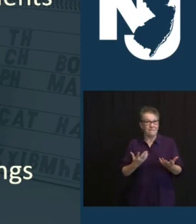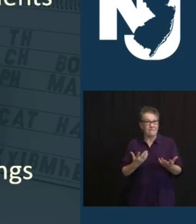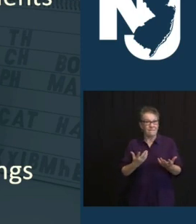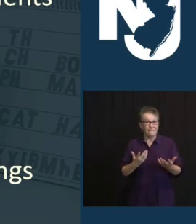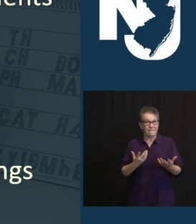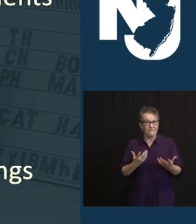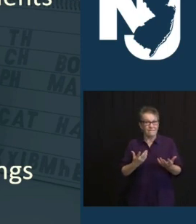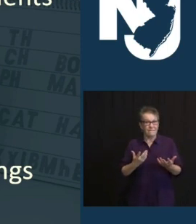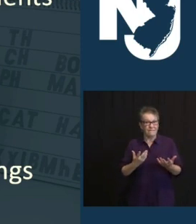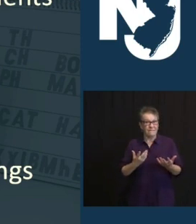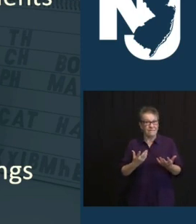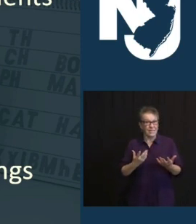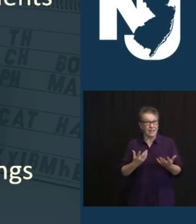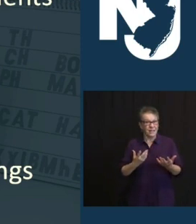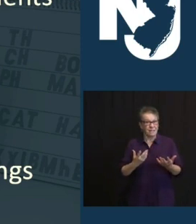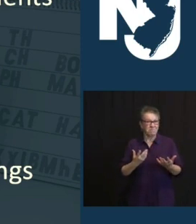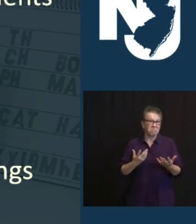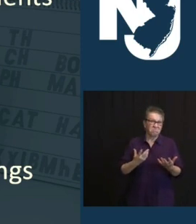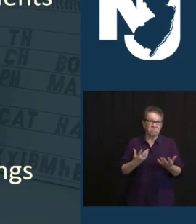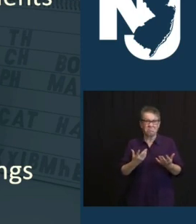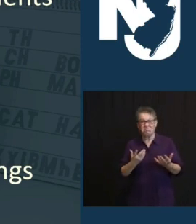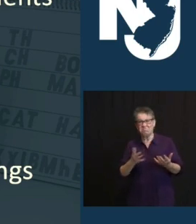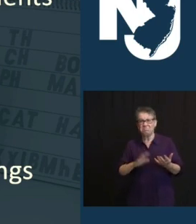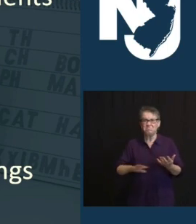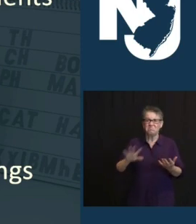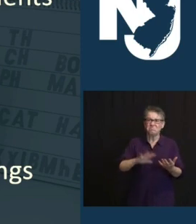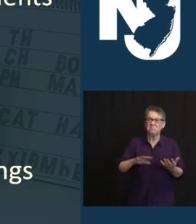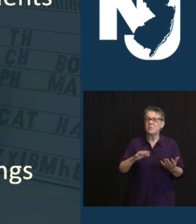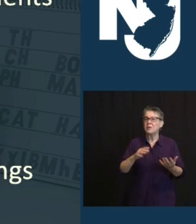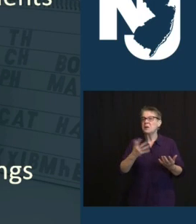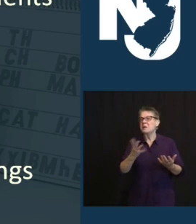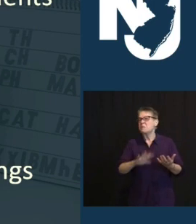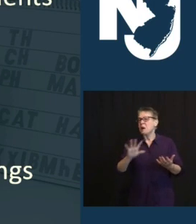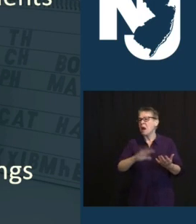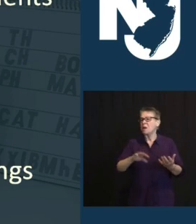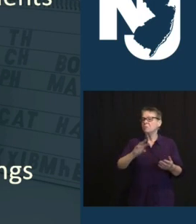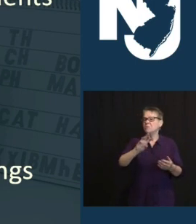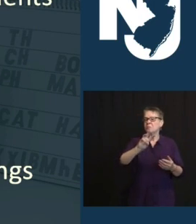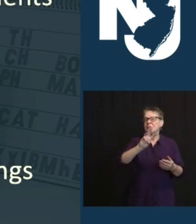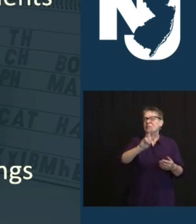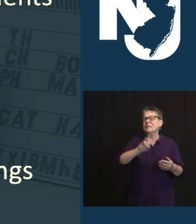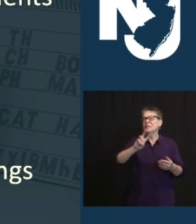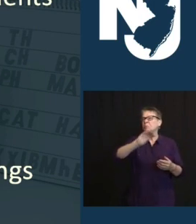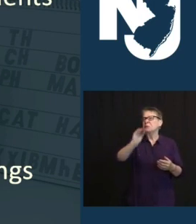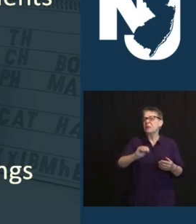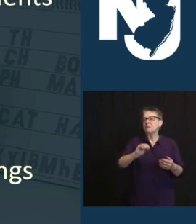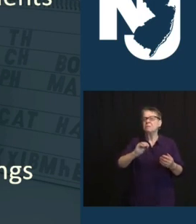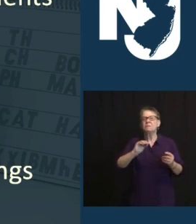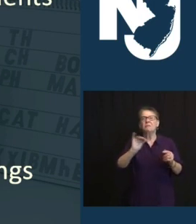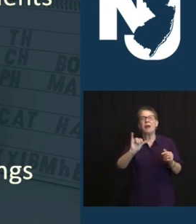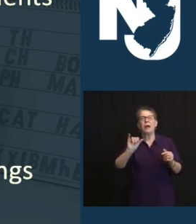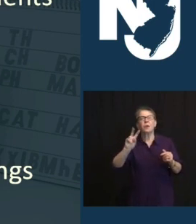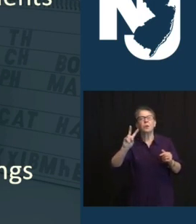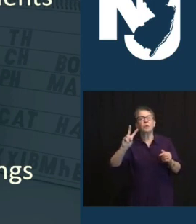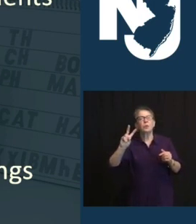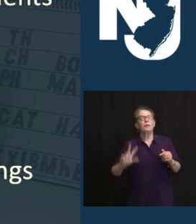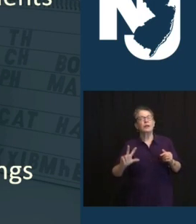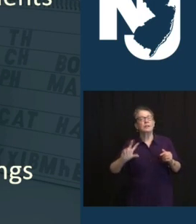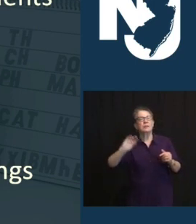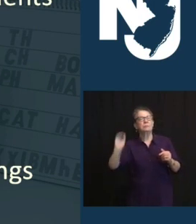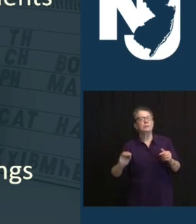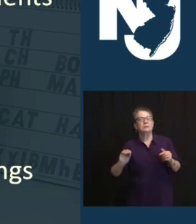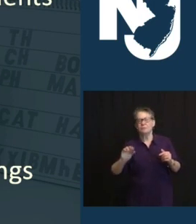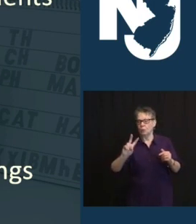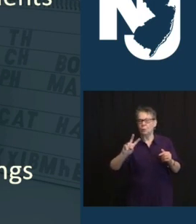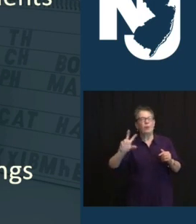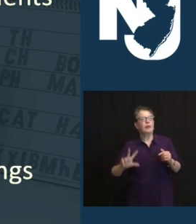ASSUMPTIONS THERE, ABOUT TWO-THIRDS. SOME OF OUR BIGGEST DISTRICTS ARE ALL REMOTE. THERE'S NO QUESTION ABOUT THAT. AND BY THE WAY,